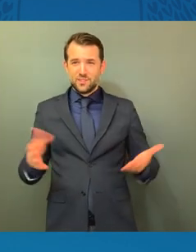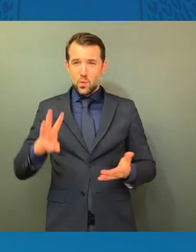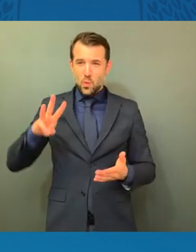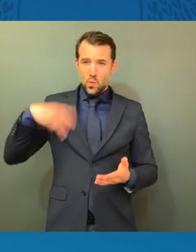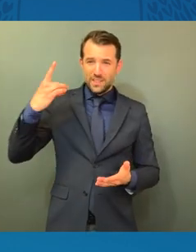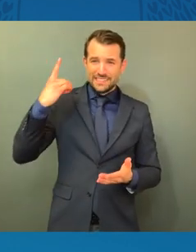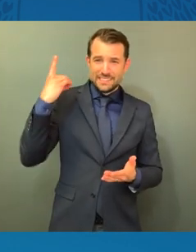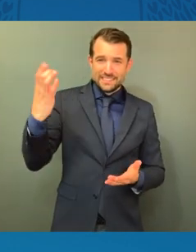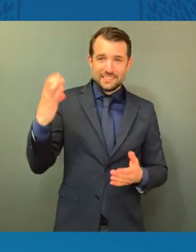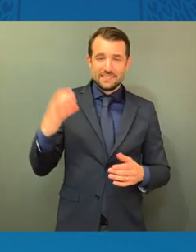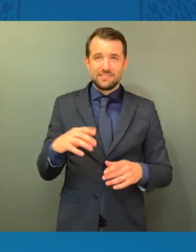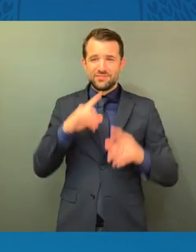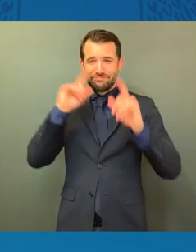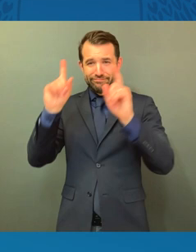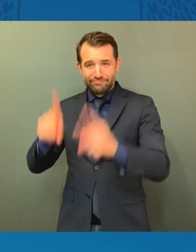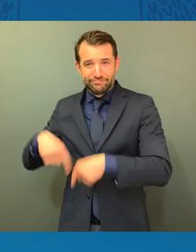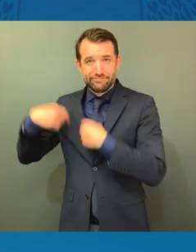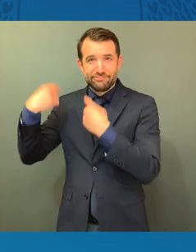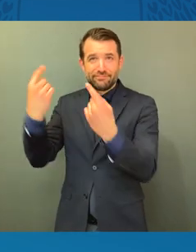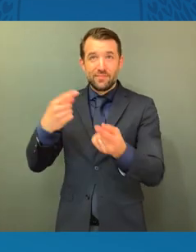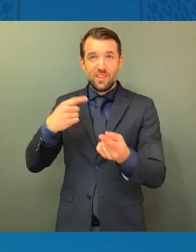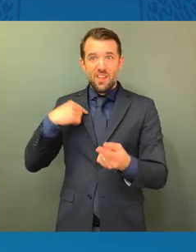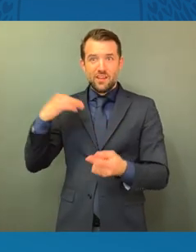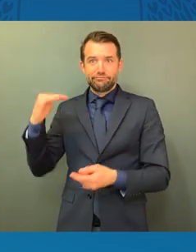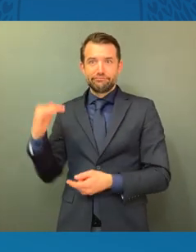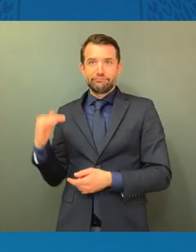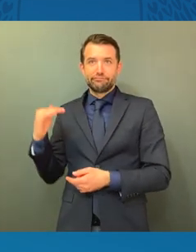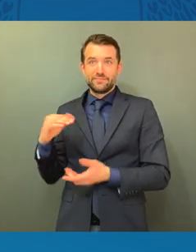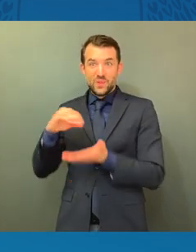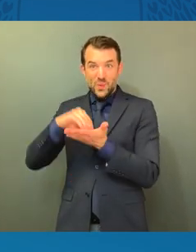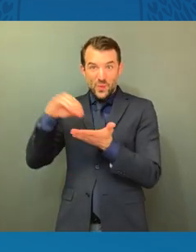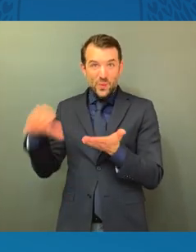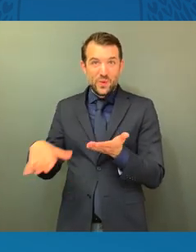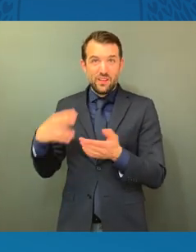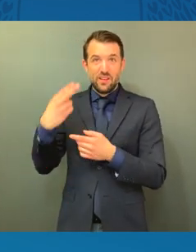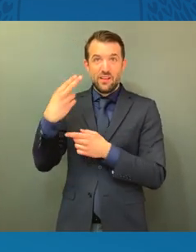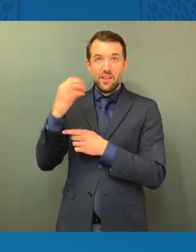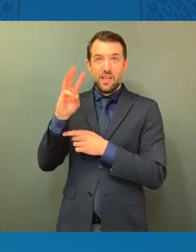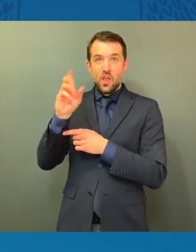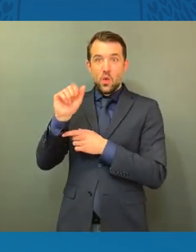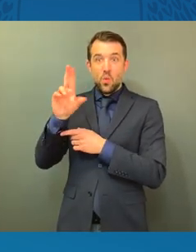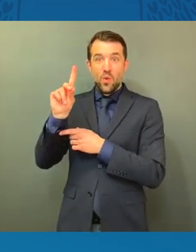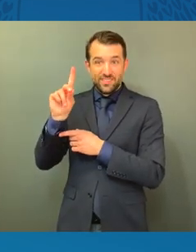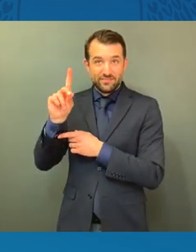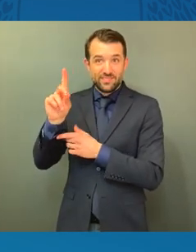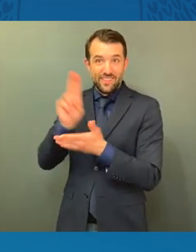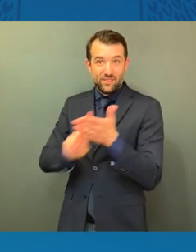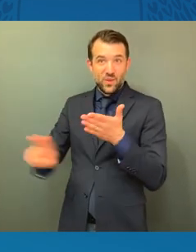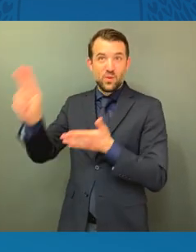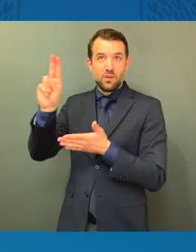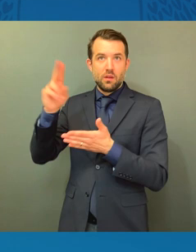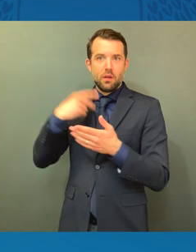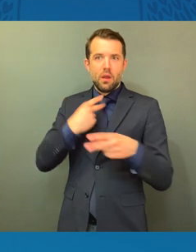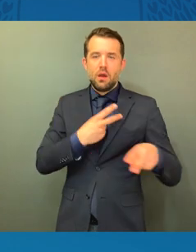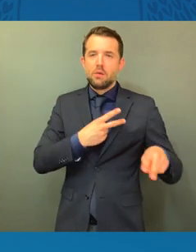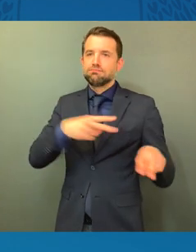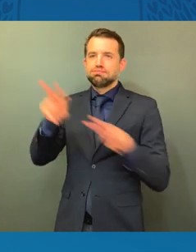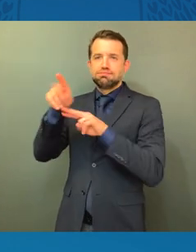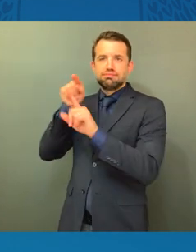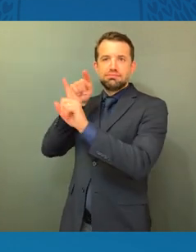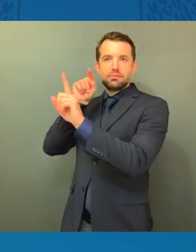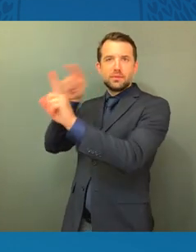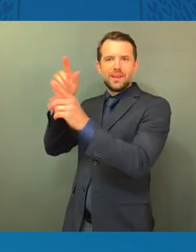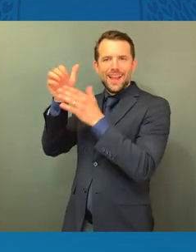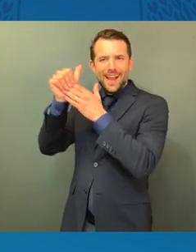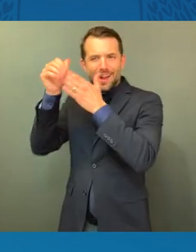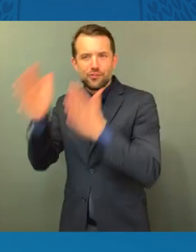in your role of leadership when I was a student here at Howard University, and so many of us look to you always as a voice of